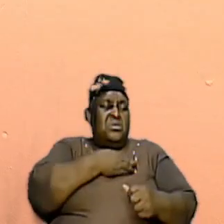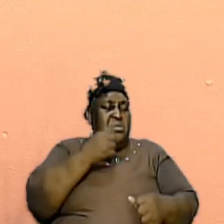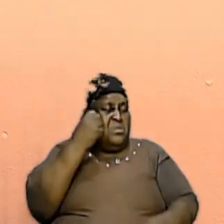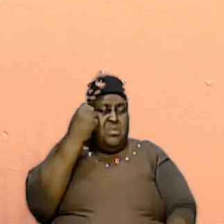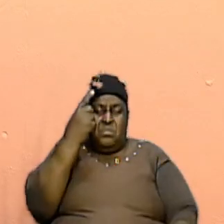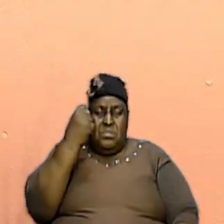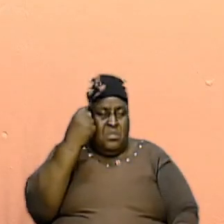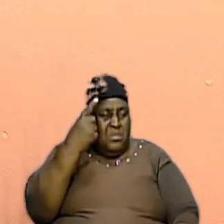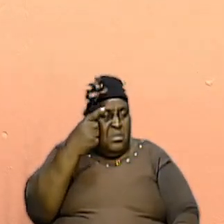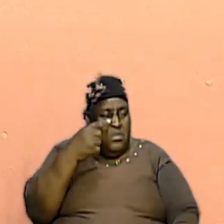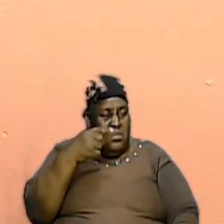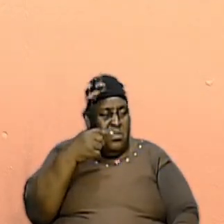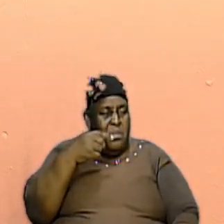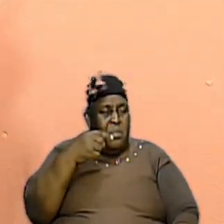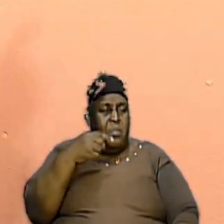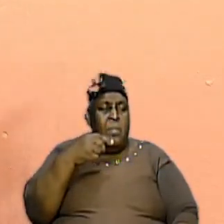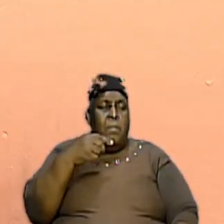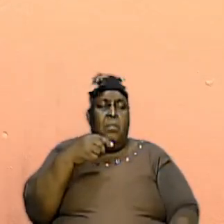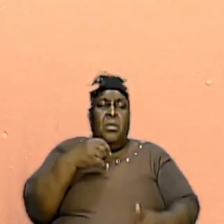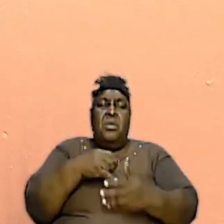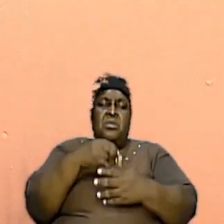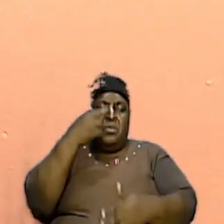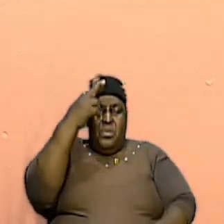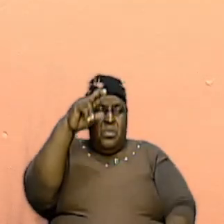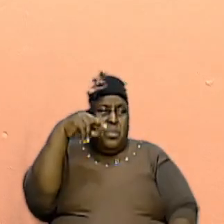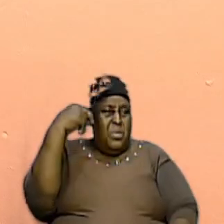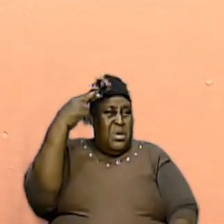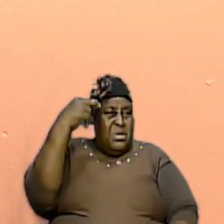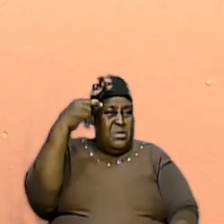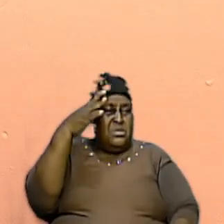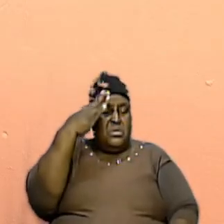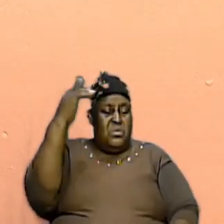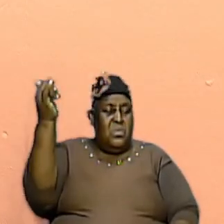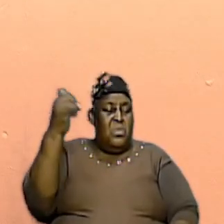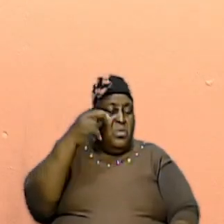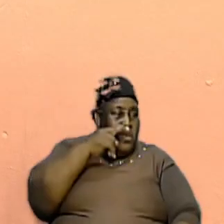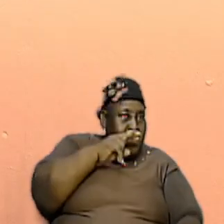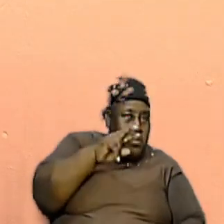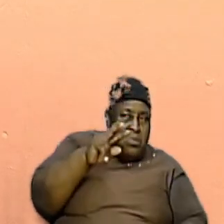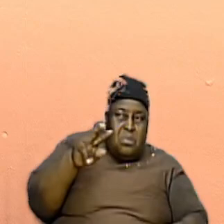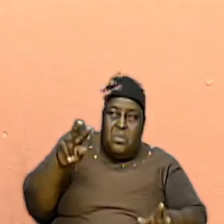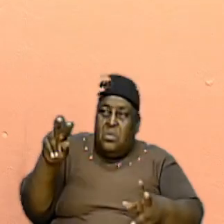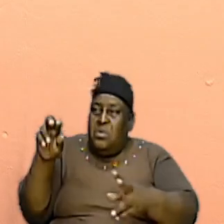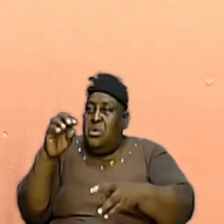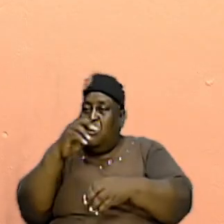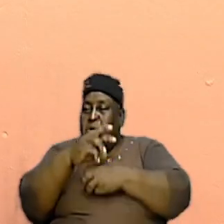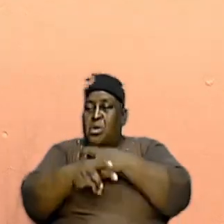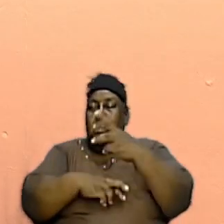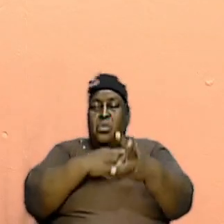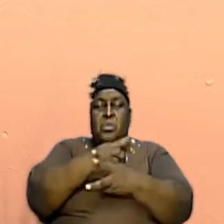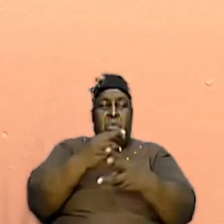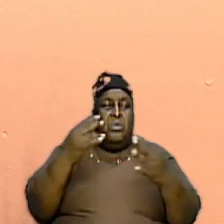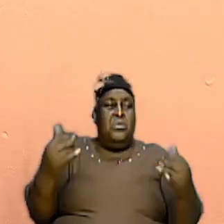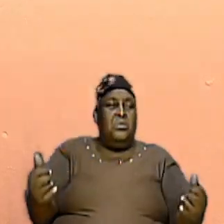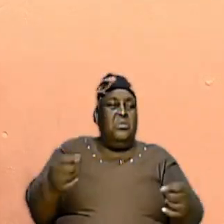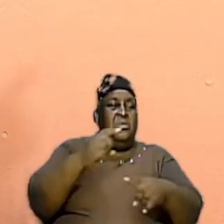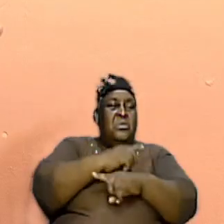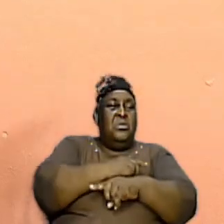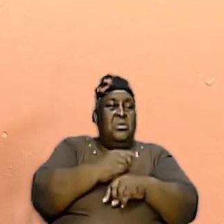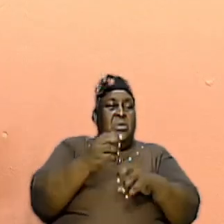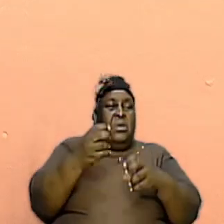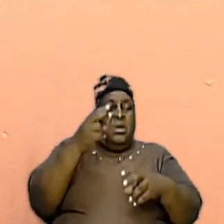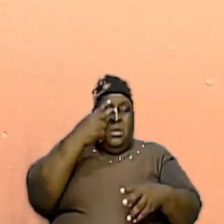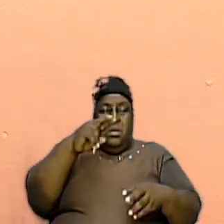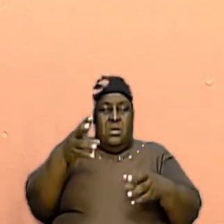that is fundamental. It is the reason why when we look around in our world today, we see a sign that says